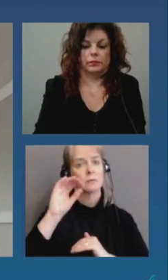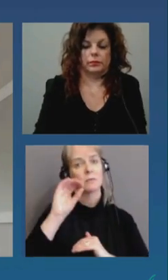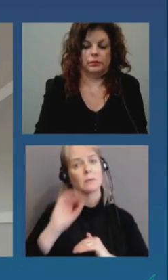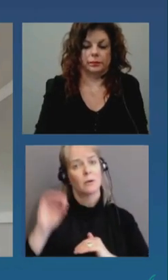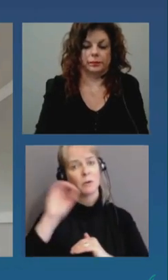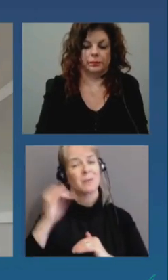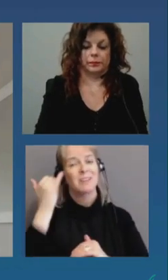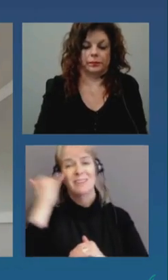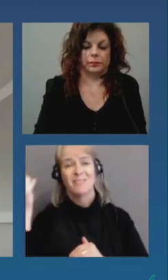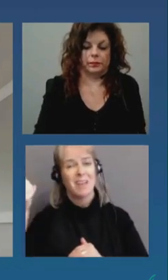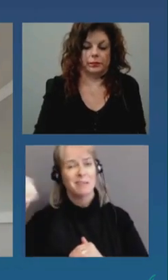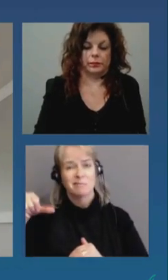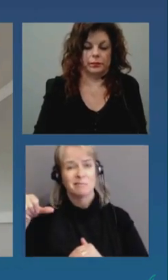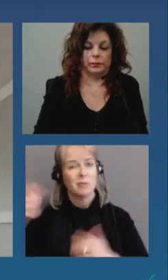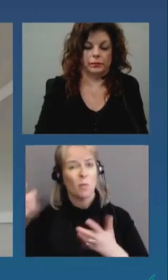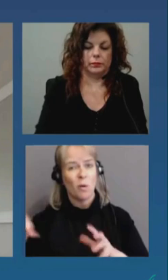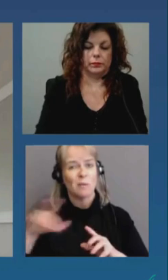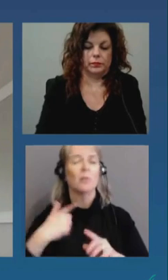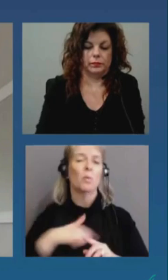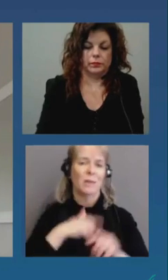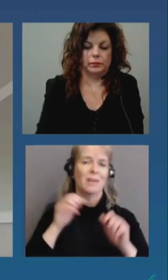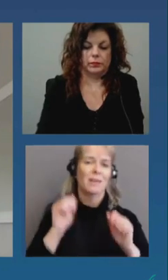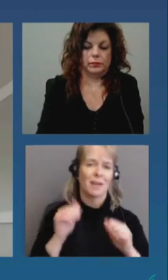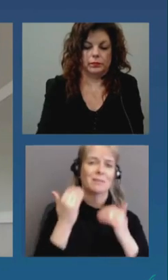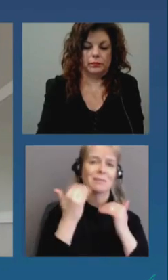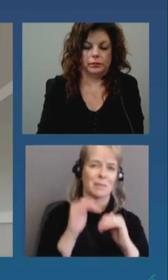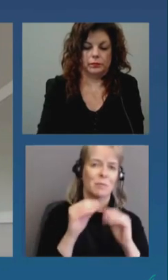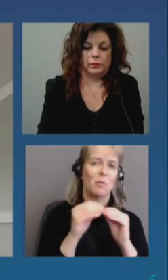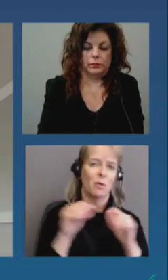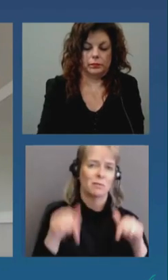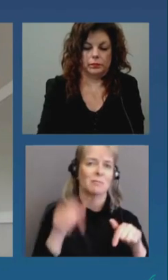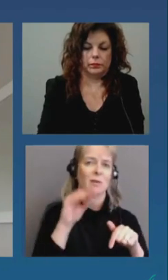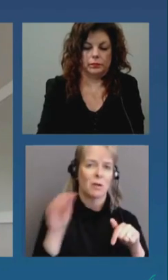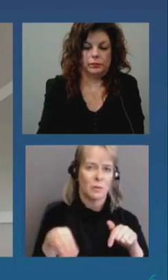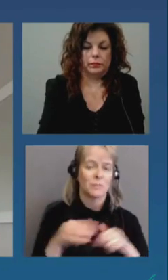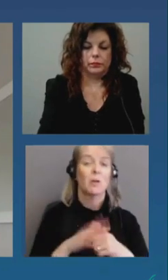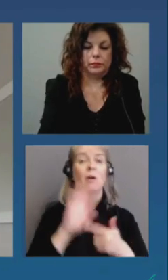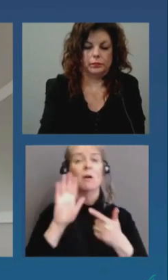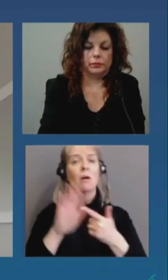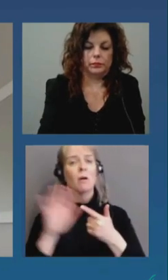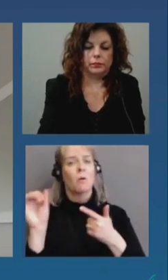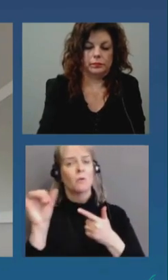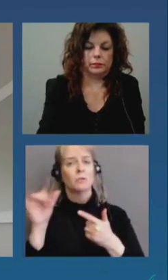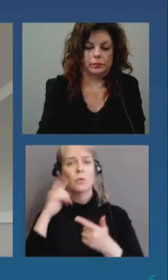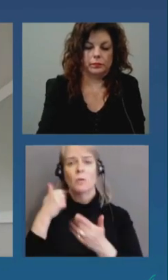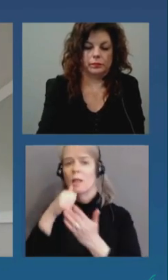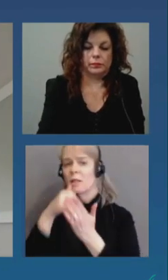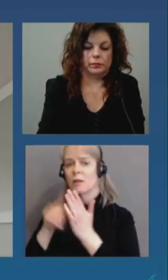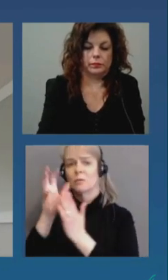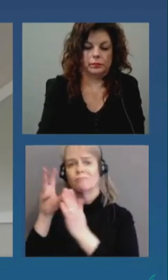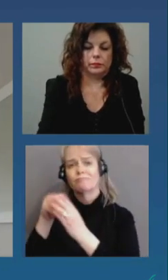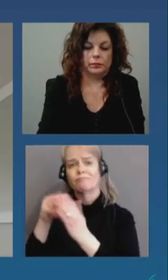the ability to enter into businesses to perform inspections and and even to close businesses